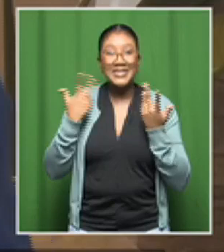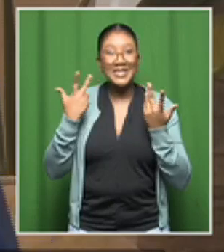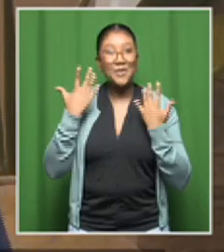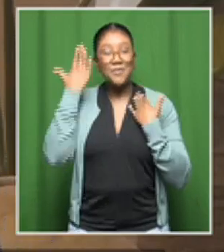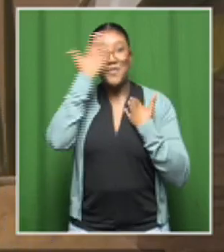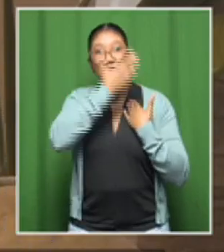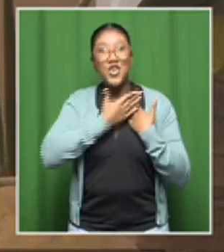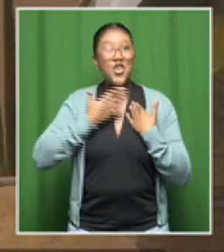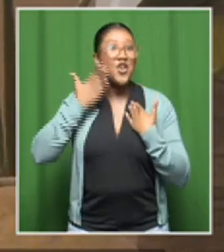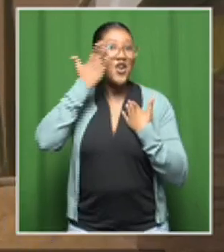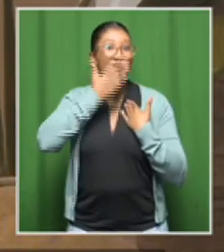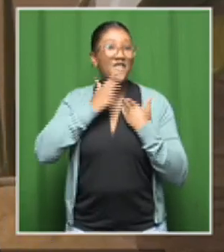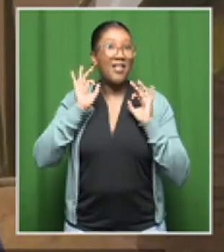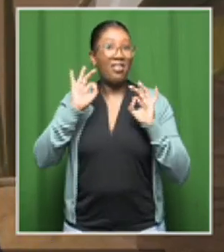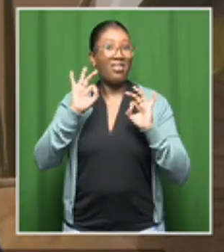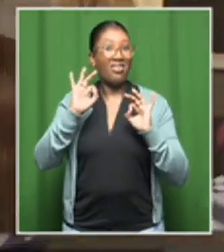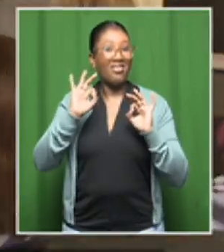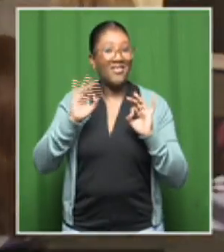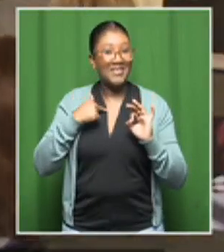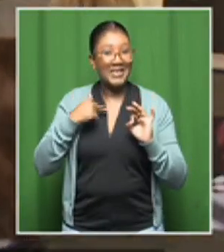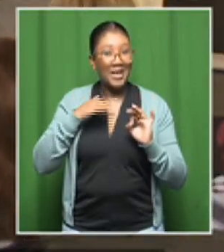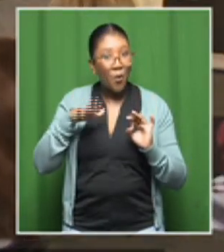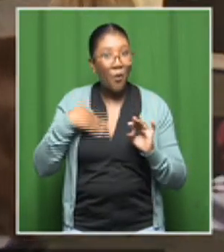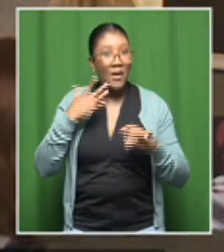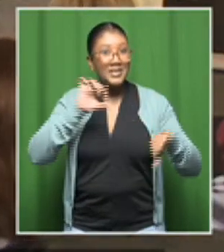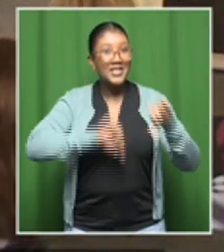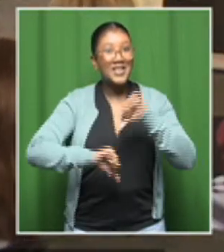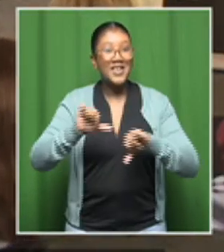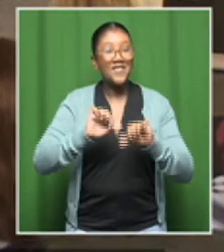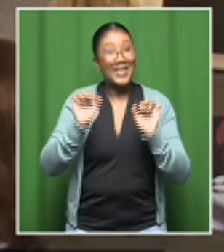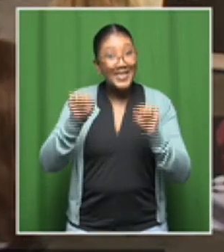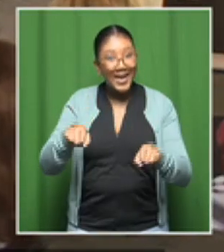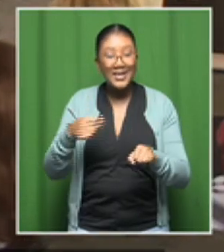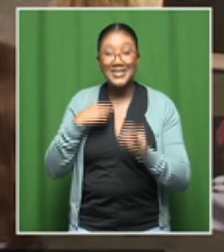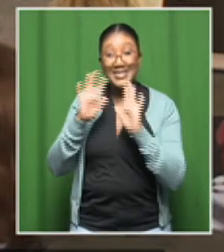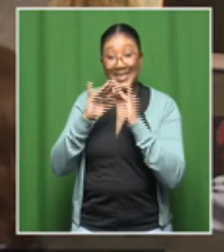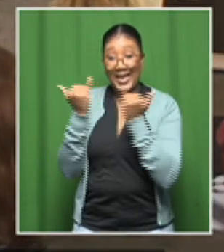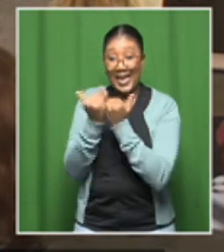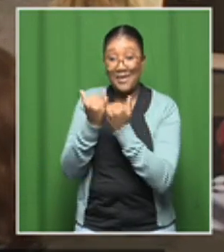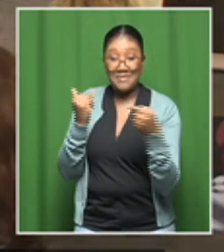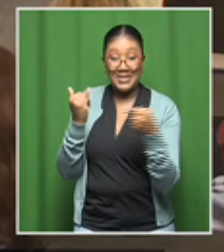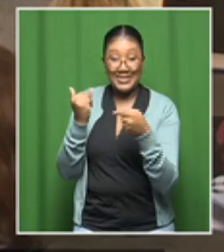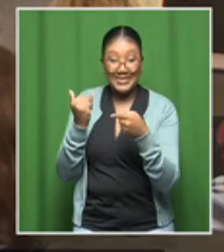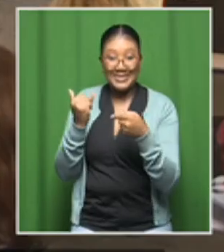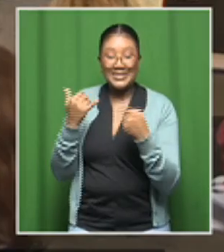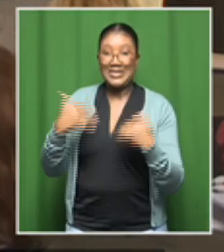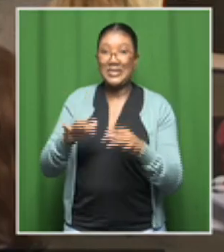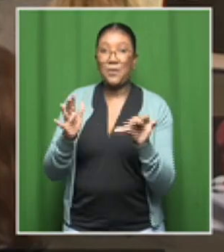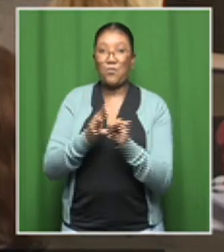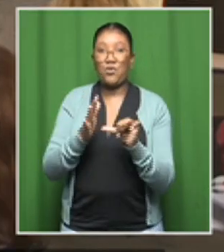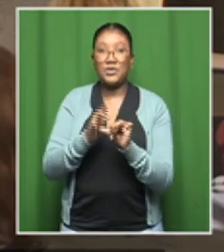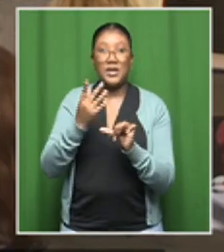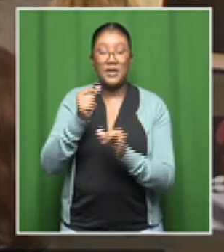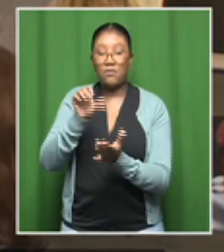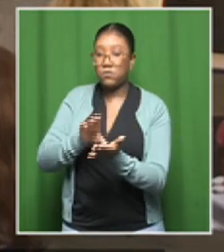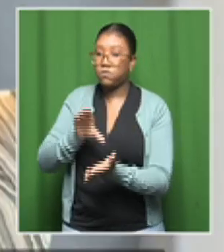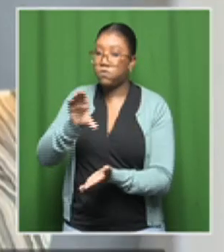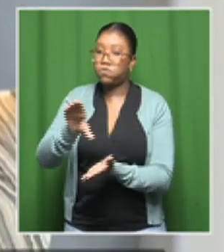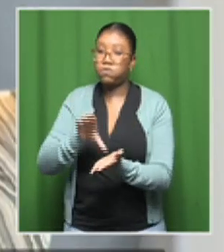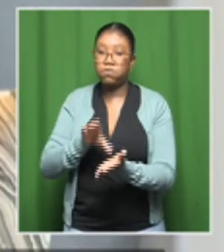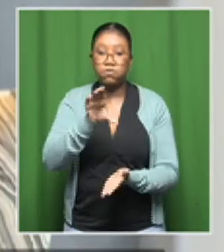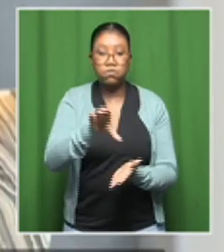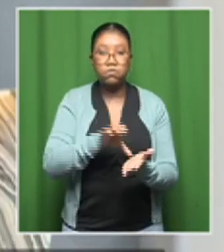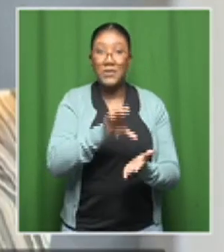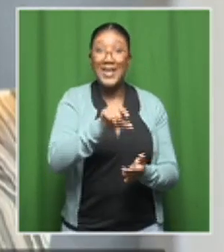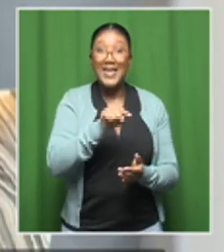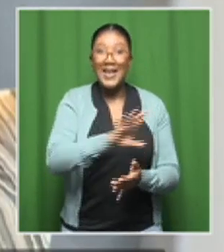people who will be helping you innovate. Exactly. And that's why as L'Oreal we find it so important to invest in our innovation center because